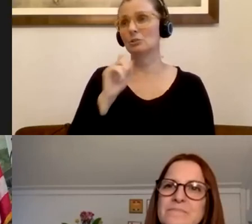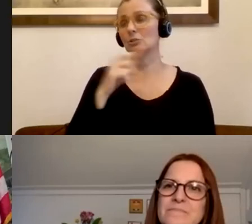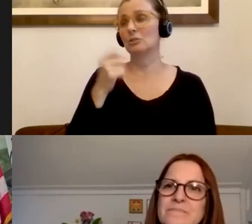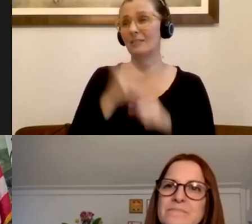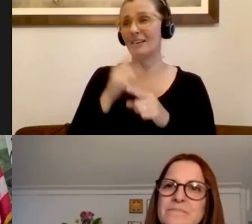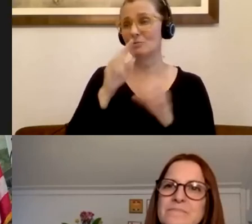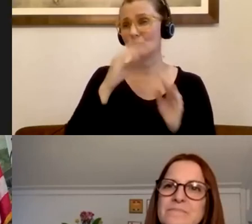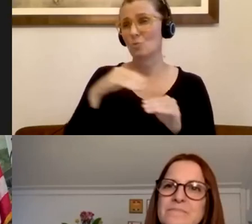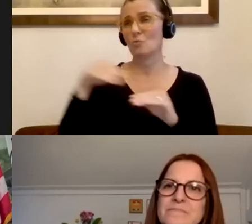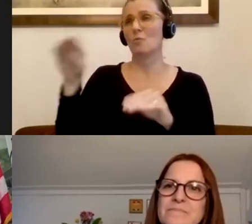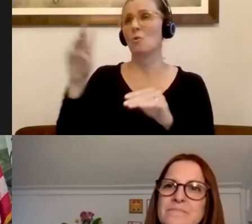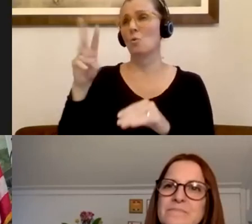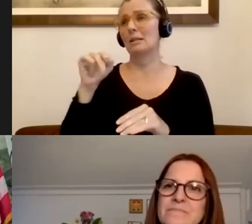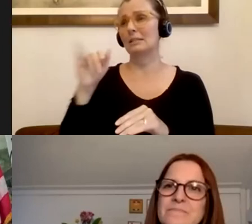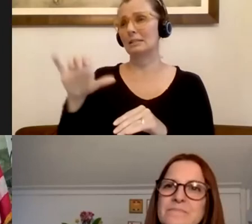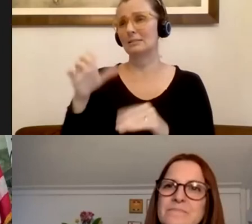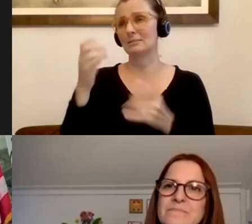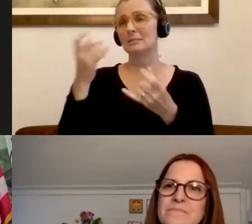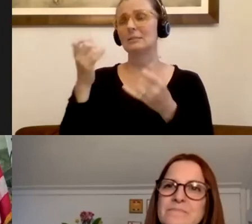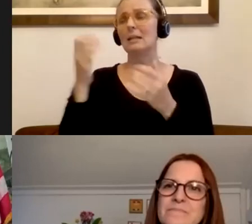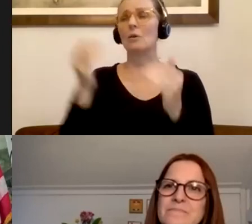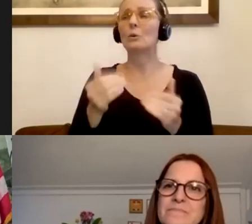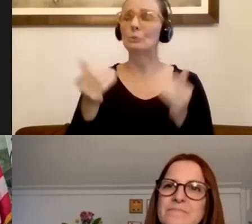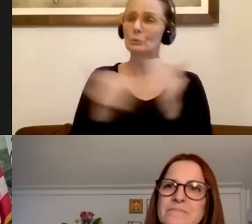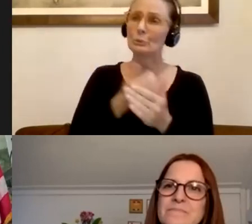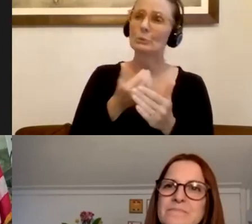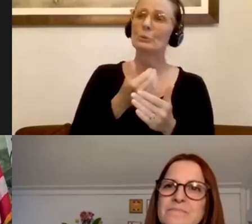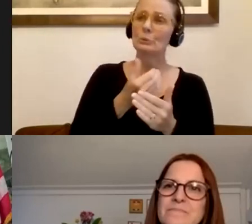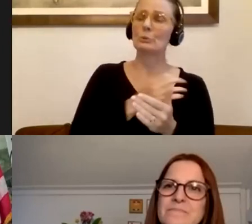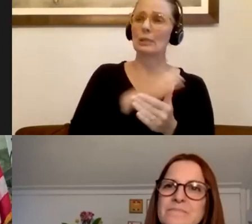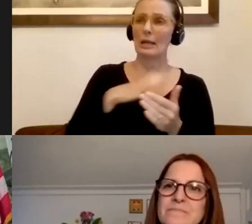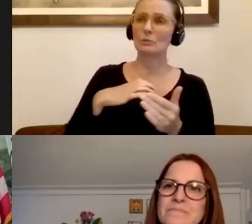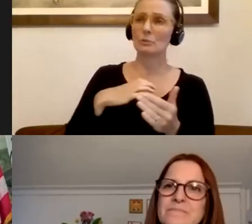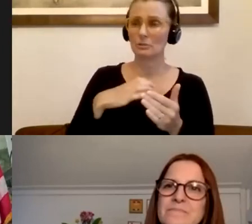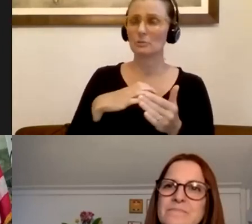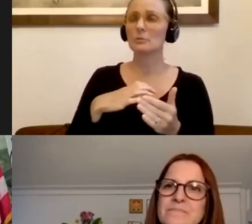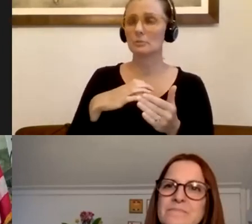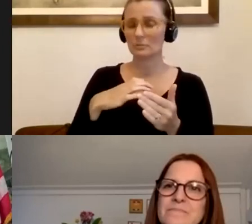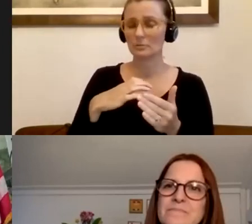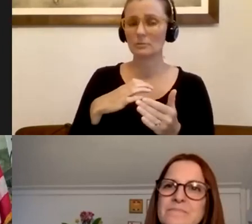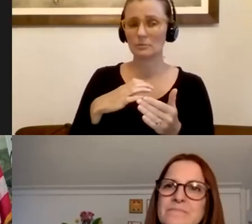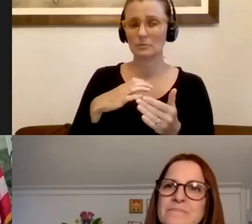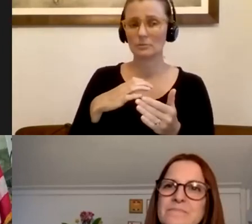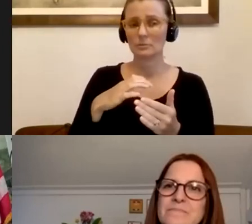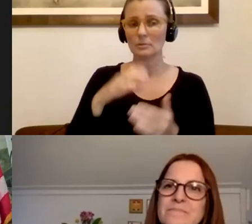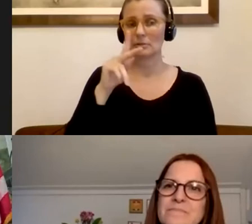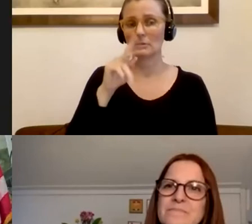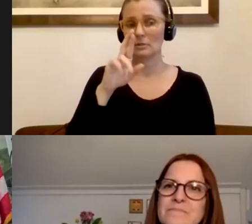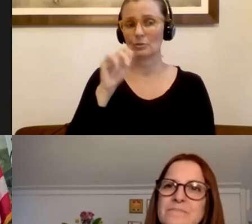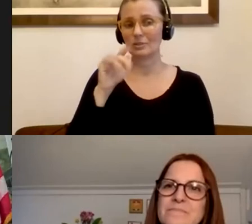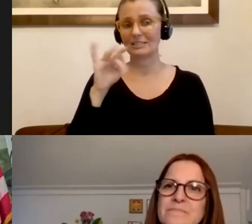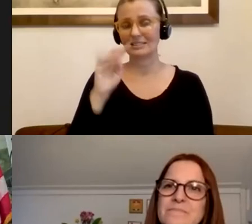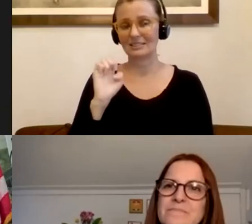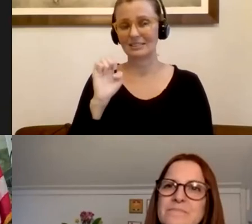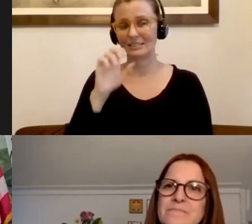now blessed to have serving us in this community. She's fantastic. She, the new council at large, Ms. Kristin Strezzo. Thank